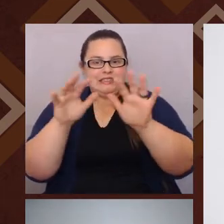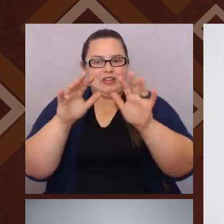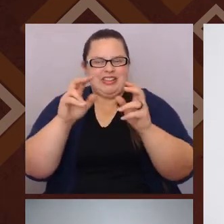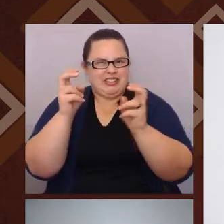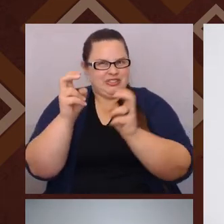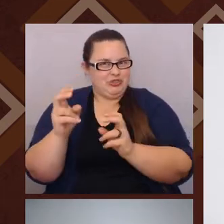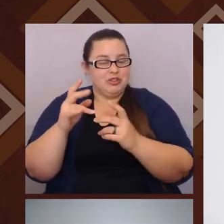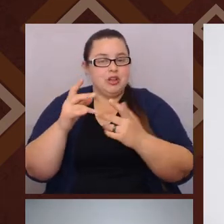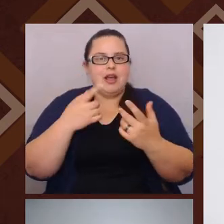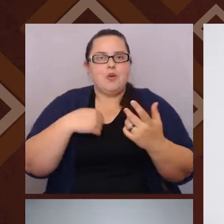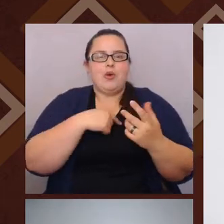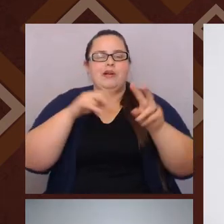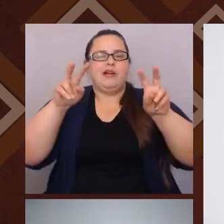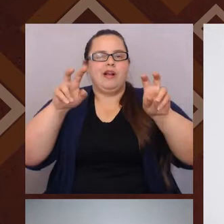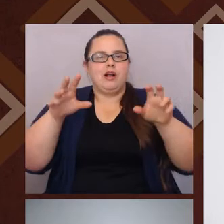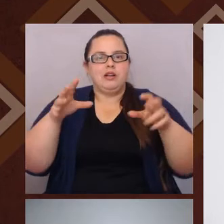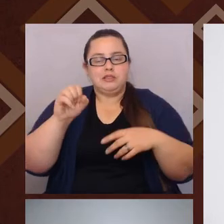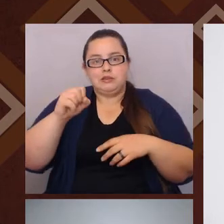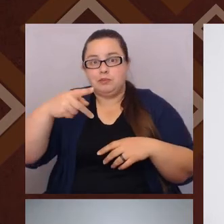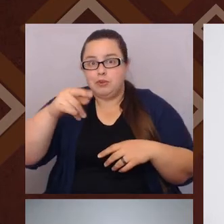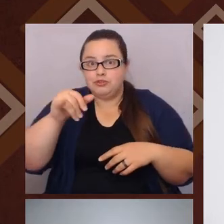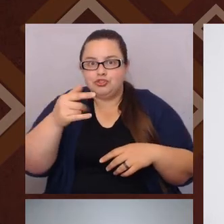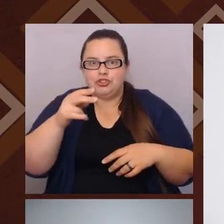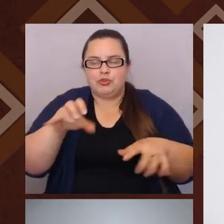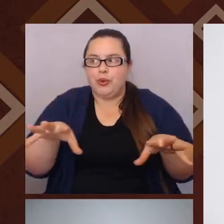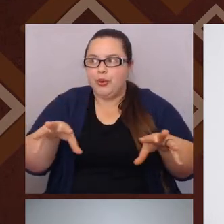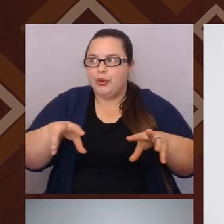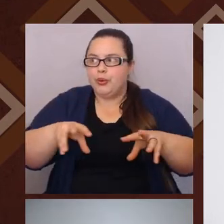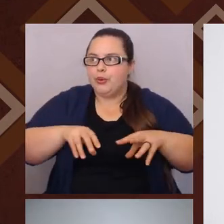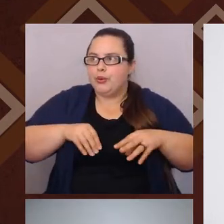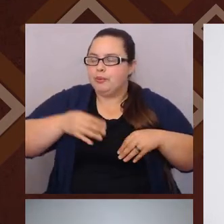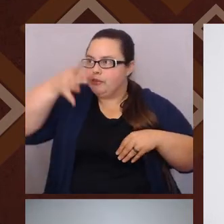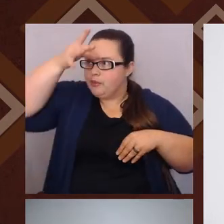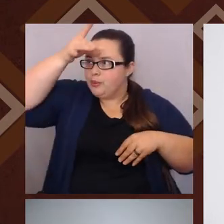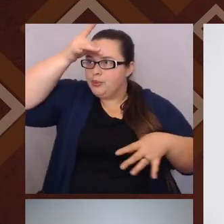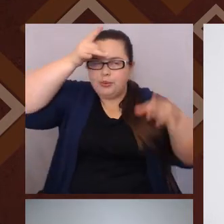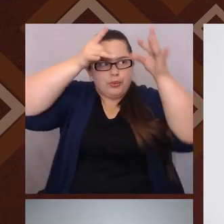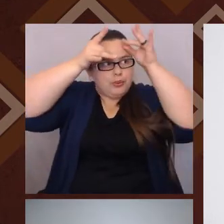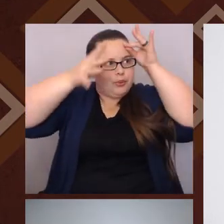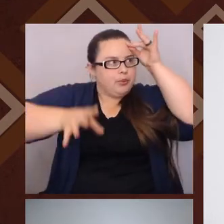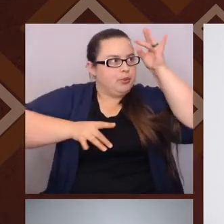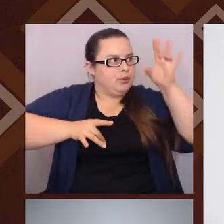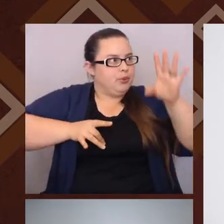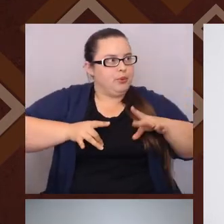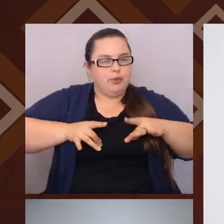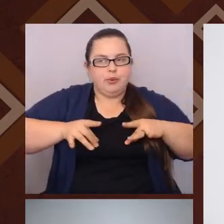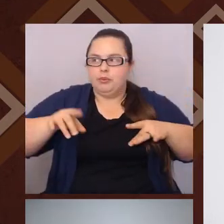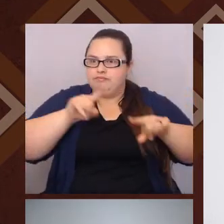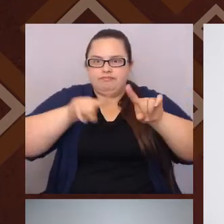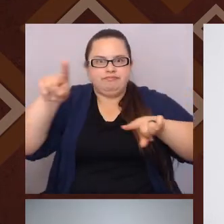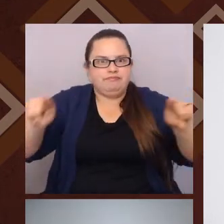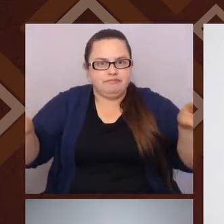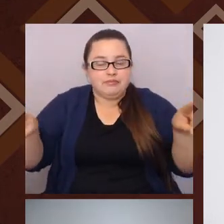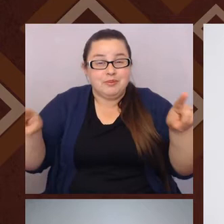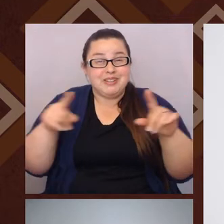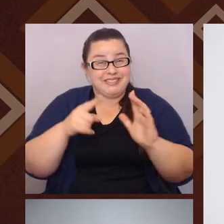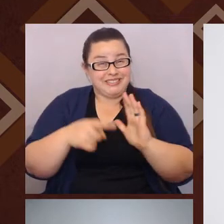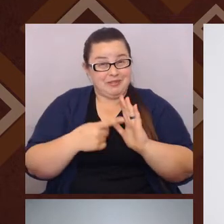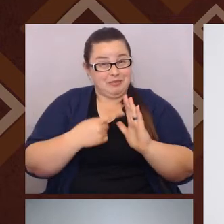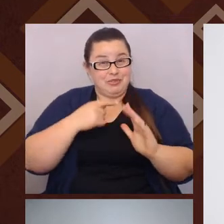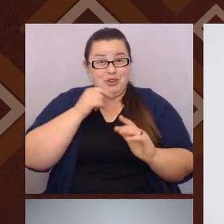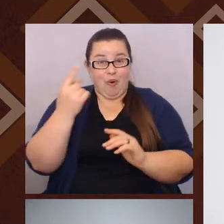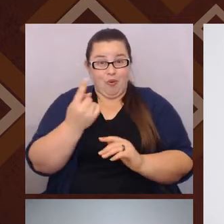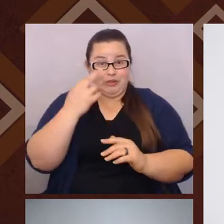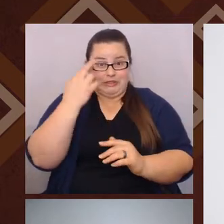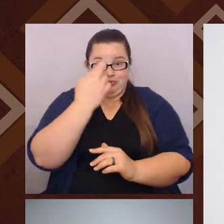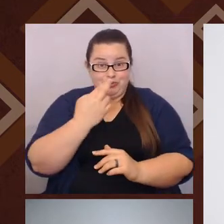say, right, these sponges who kind of absorb and take in all these different things. And sometimes what we don't always realize